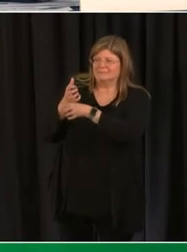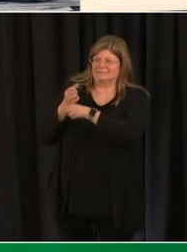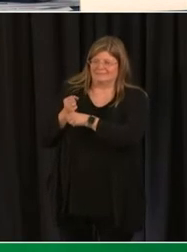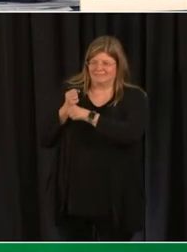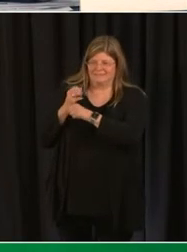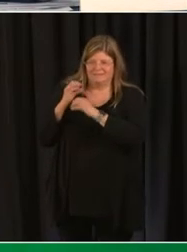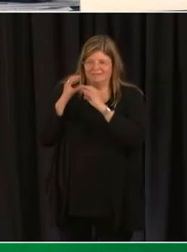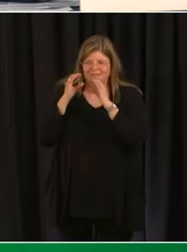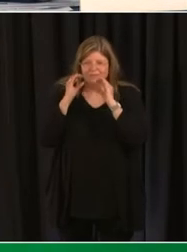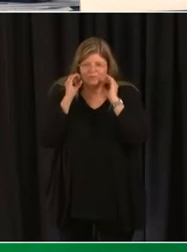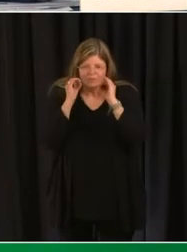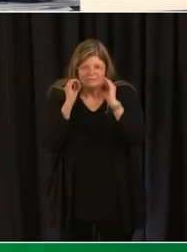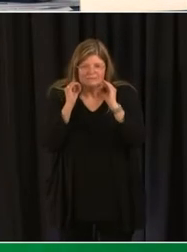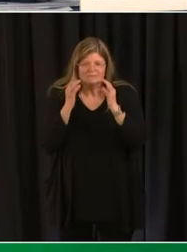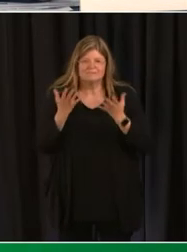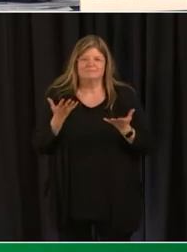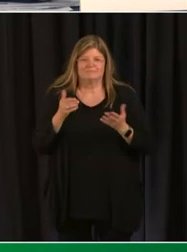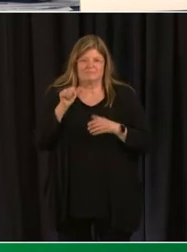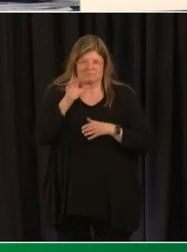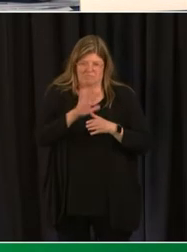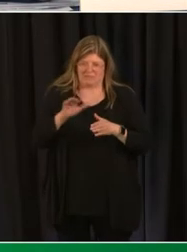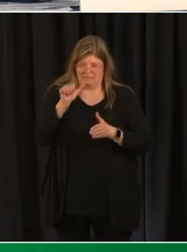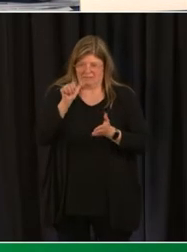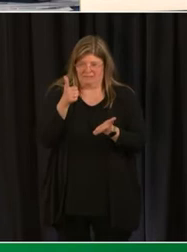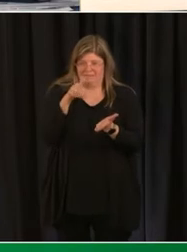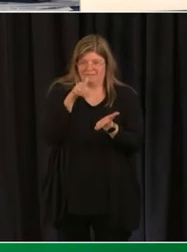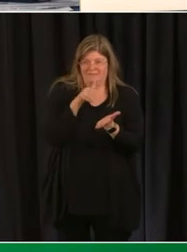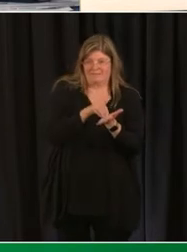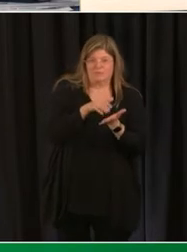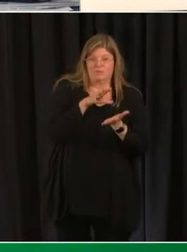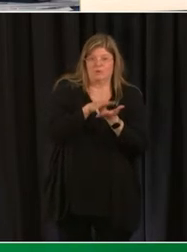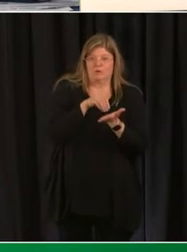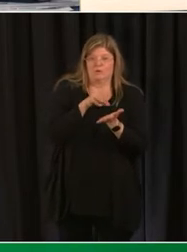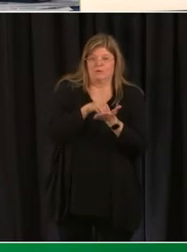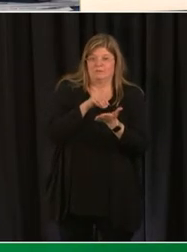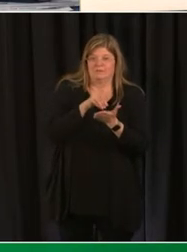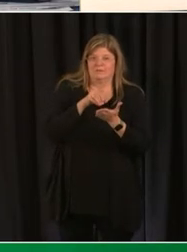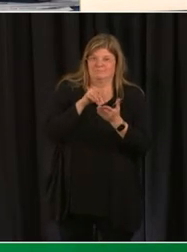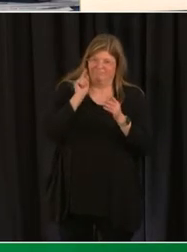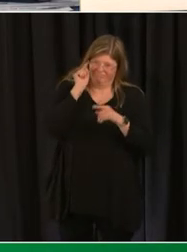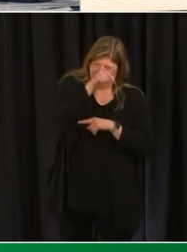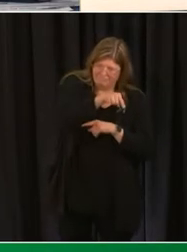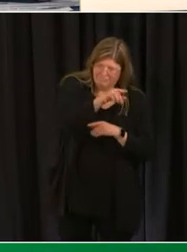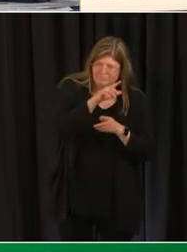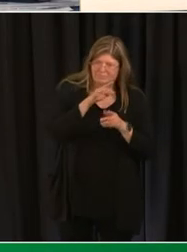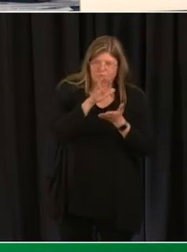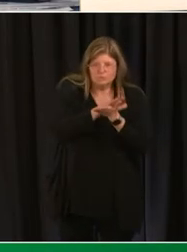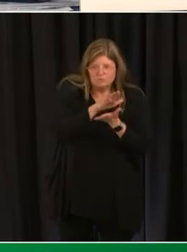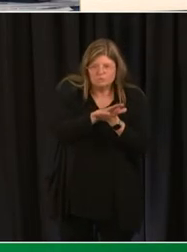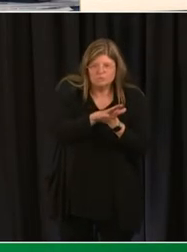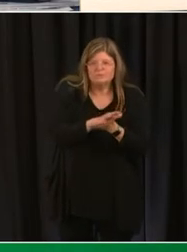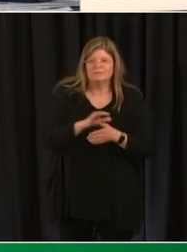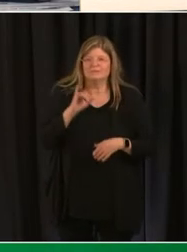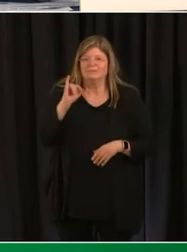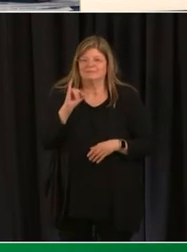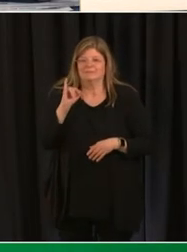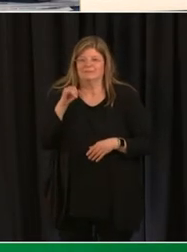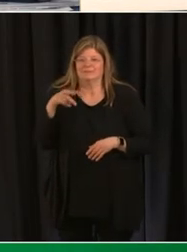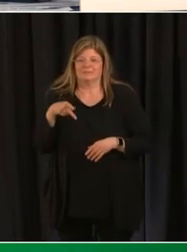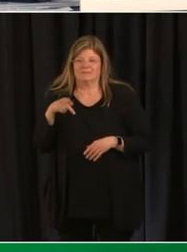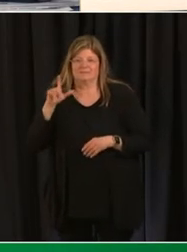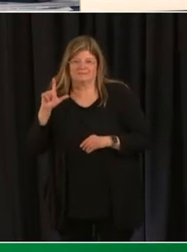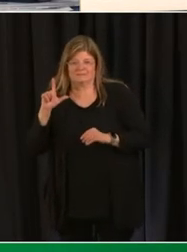So we have approximately 10,000 students that are learning in person either in our IPL classroom